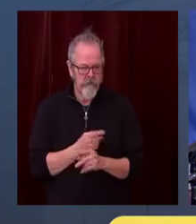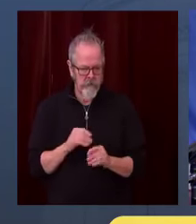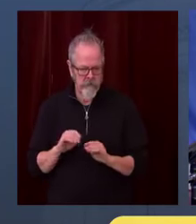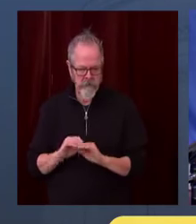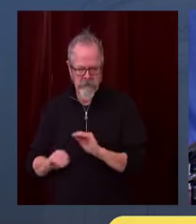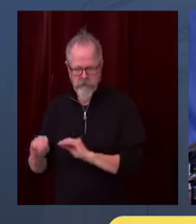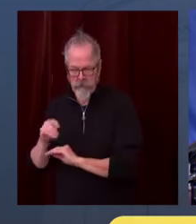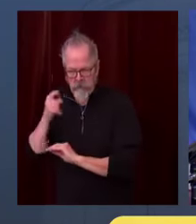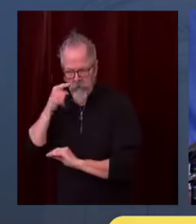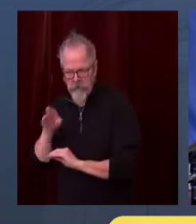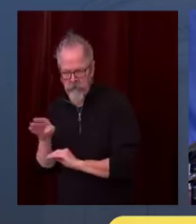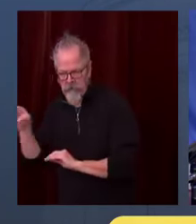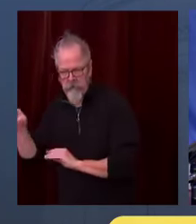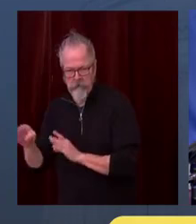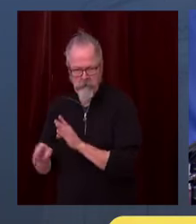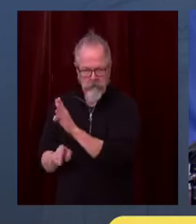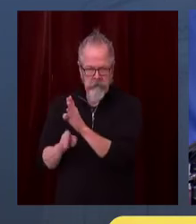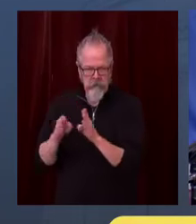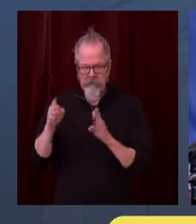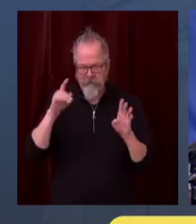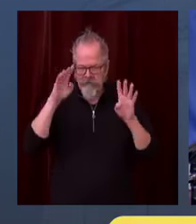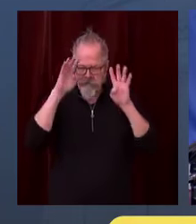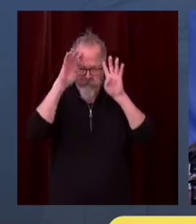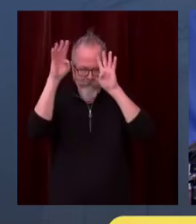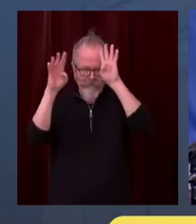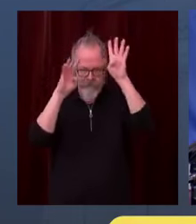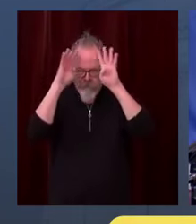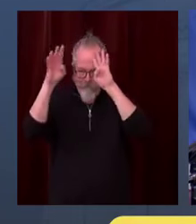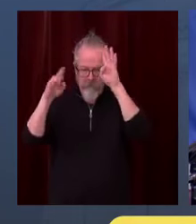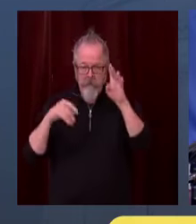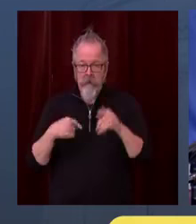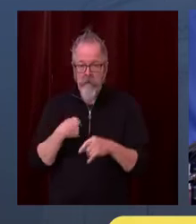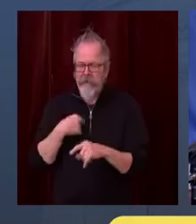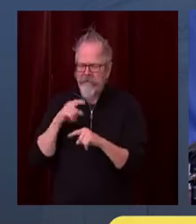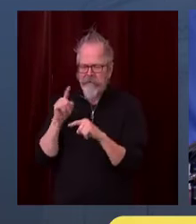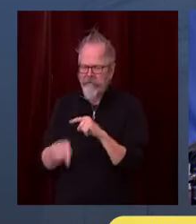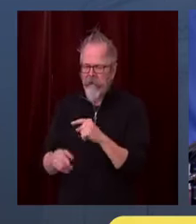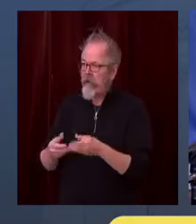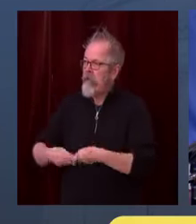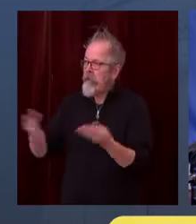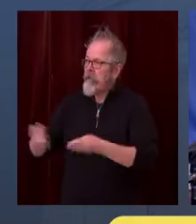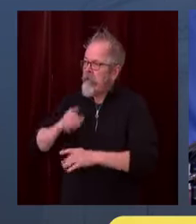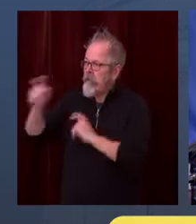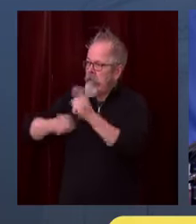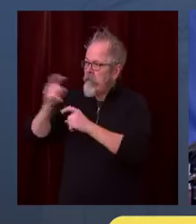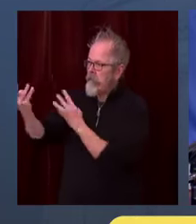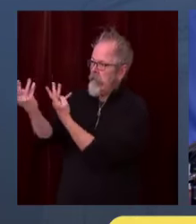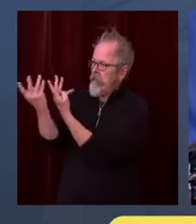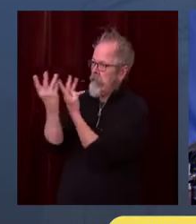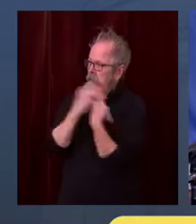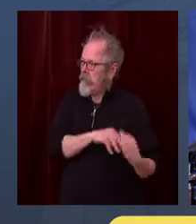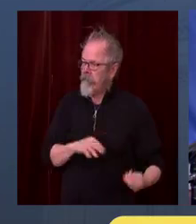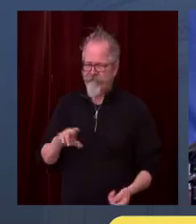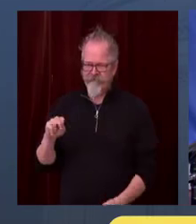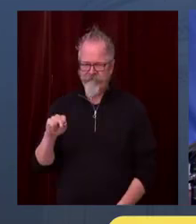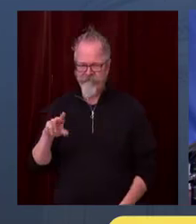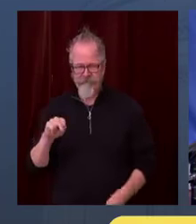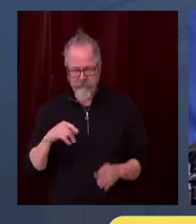Melissa, did you want to ask a follow-up question? Yes, yes, I would. I heard about enforcement measures for the